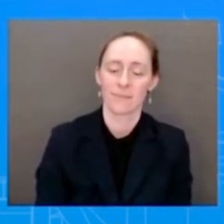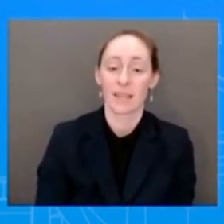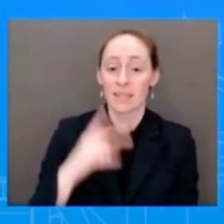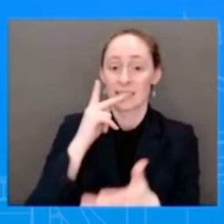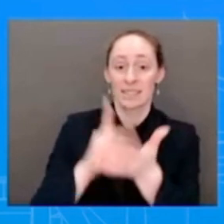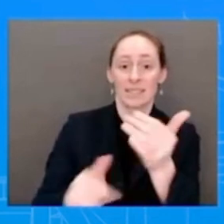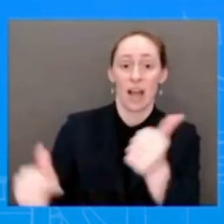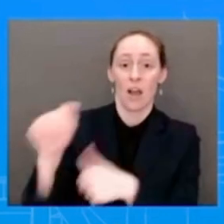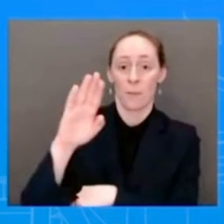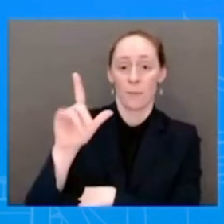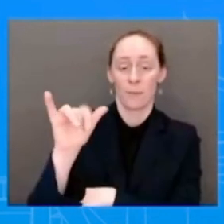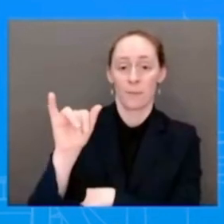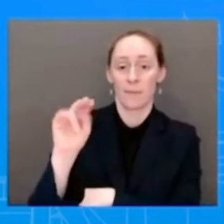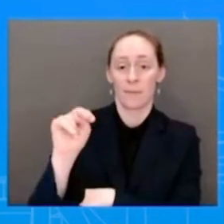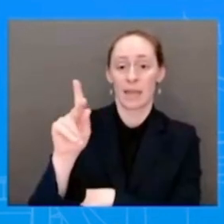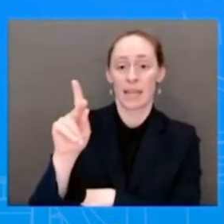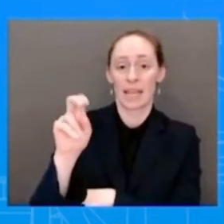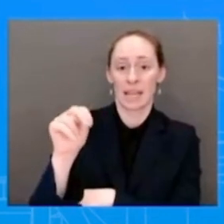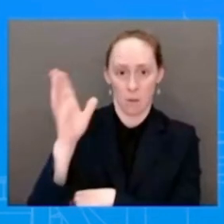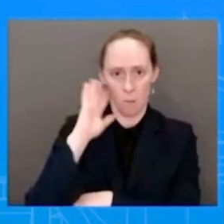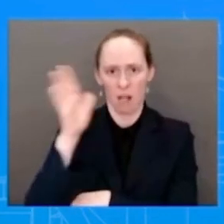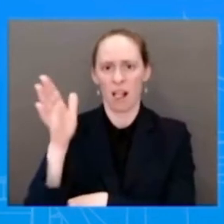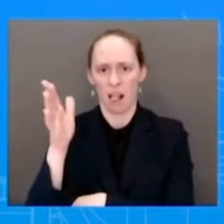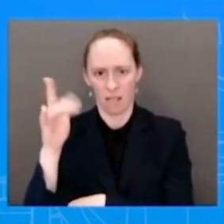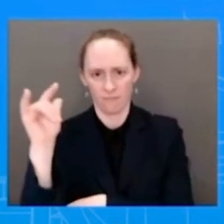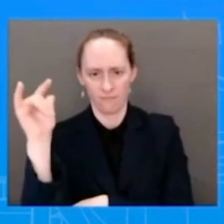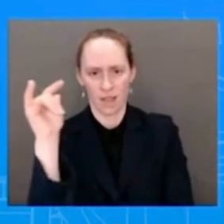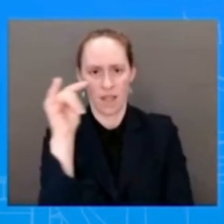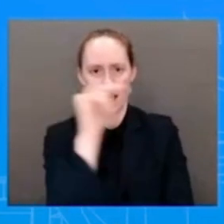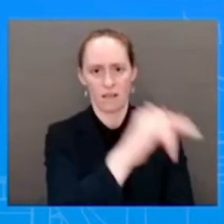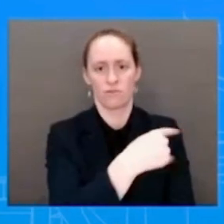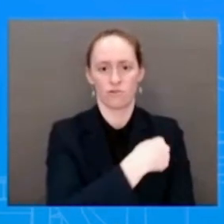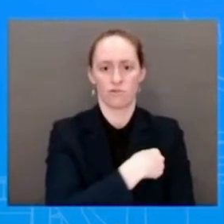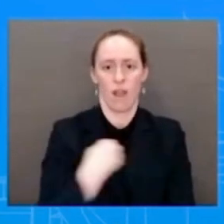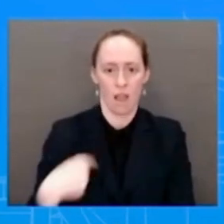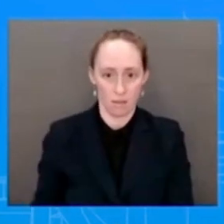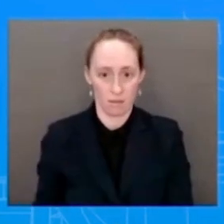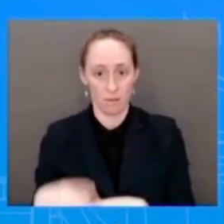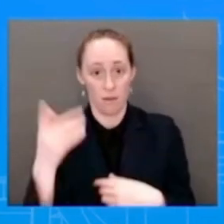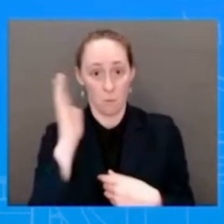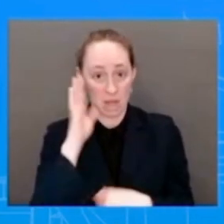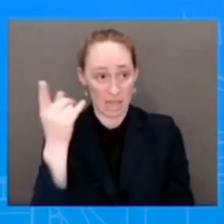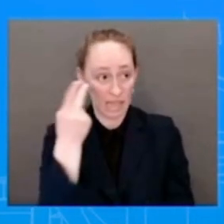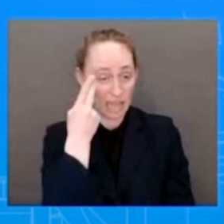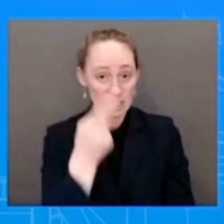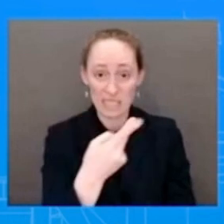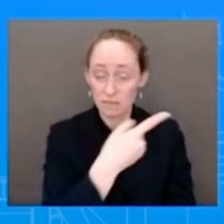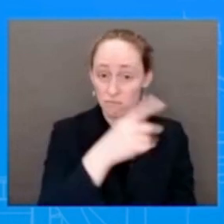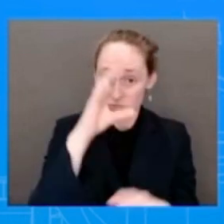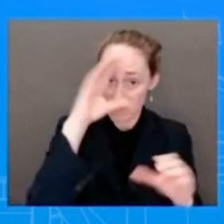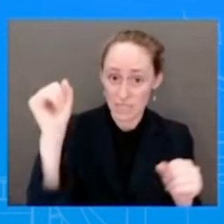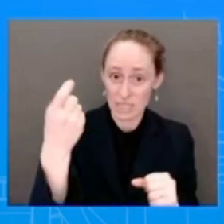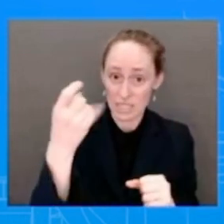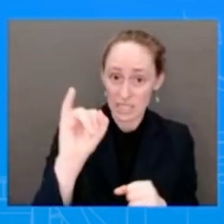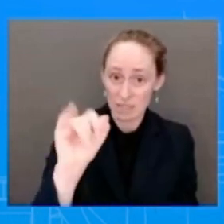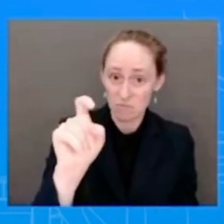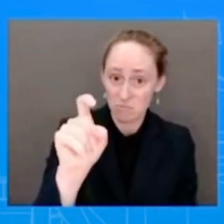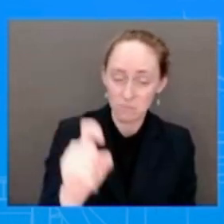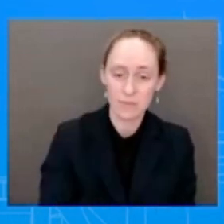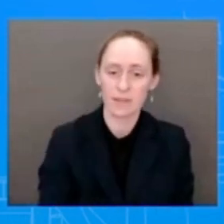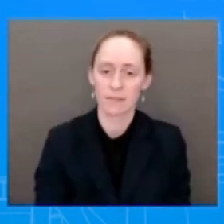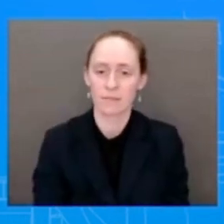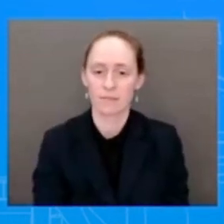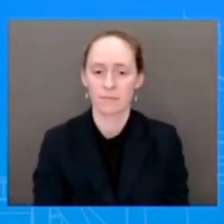President Biden hoping to get out of this? I believe the State Department has yet to announce any travel. Certainly I'm not going to get ahead of the State Department